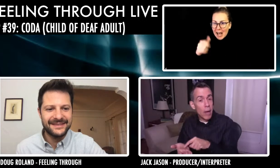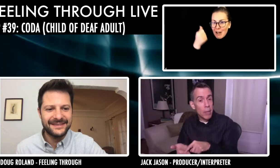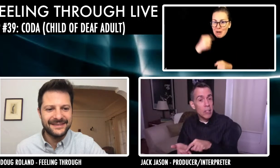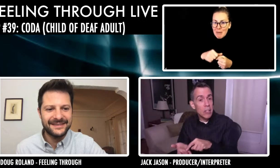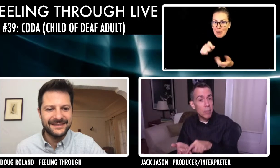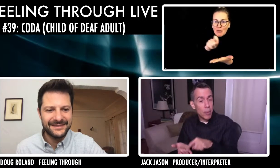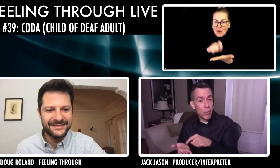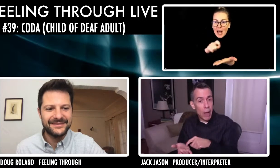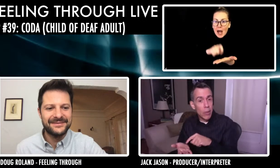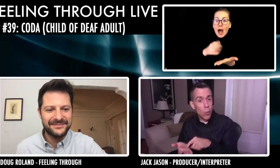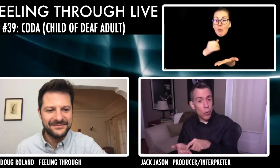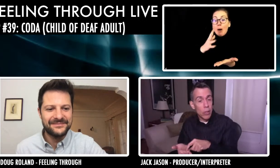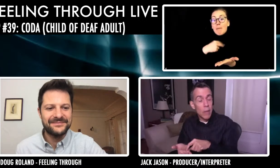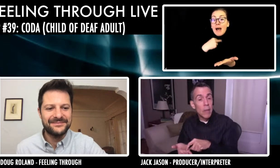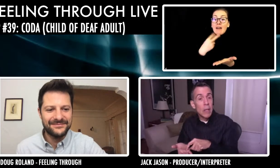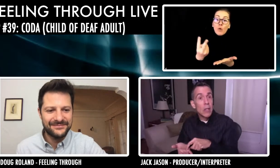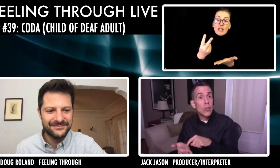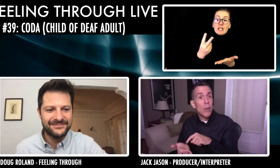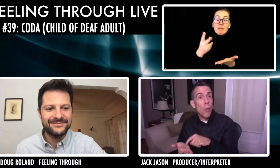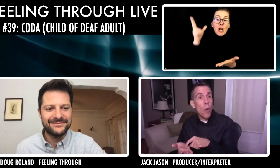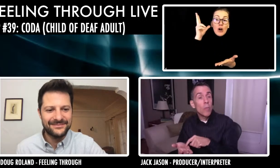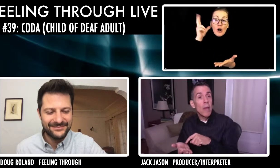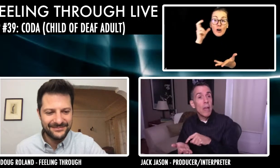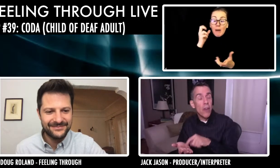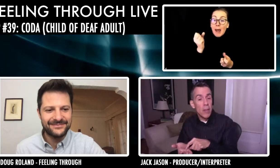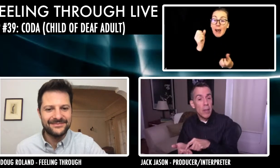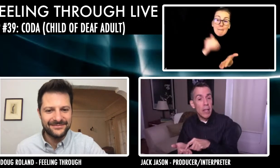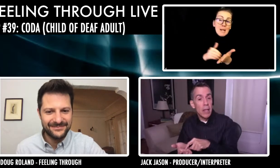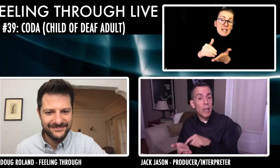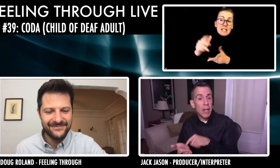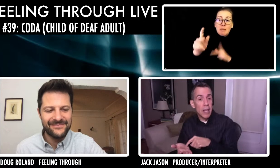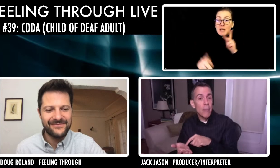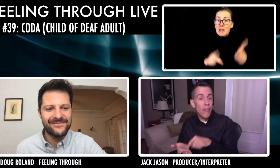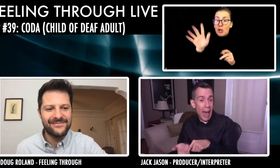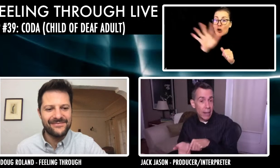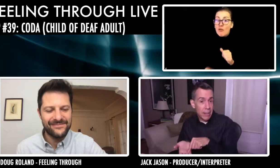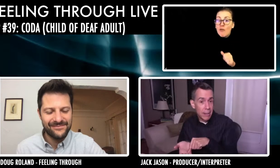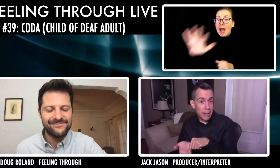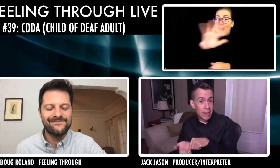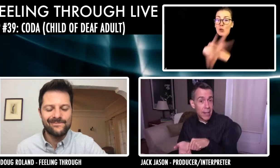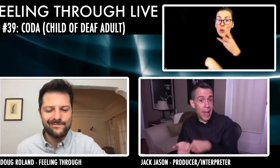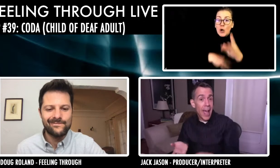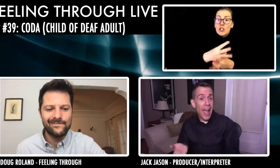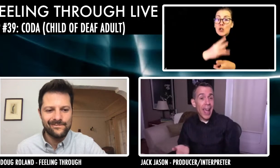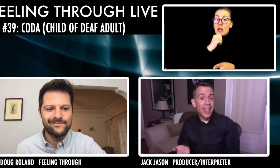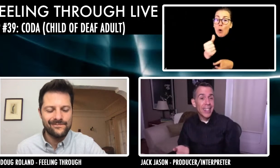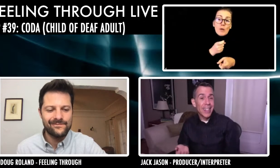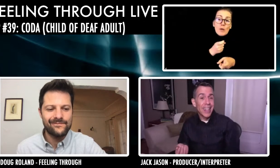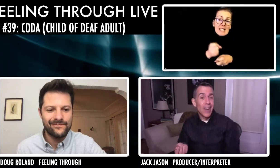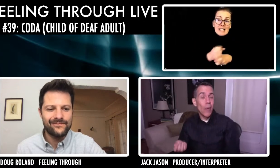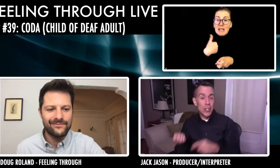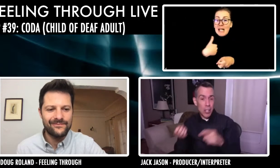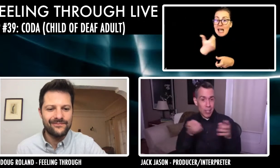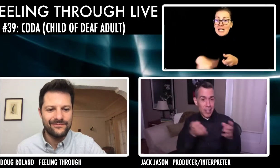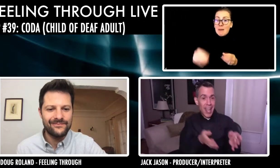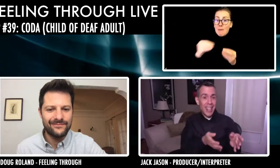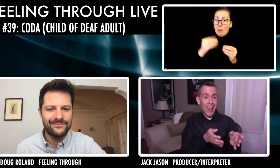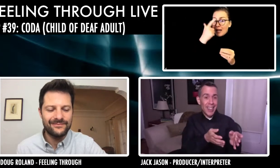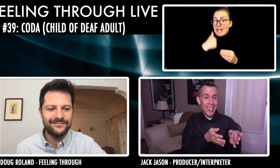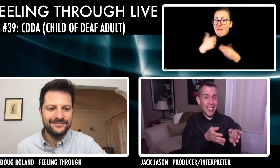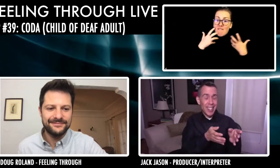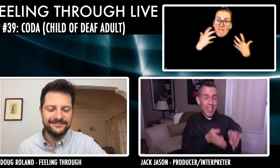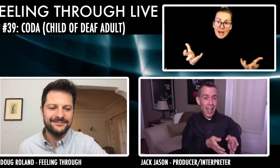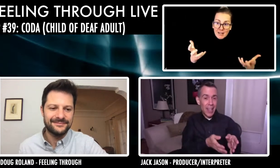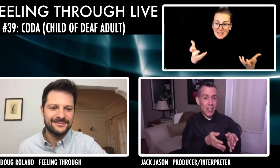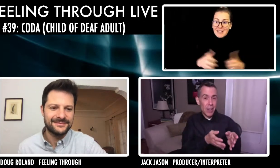to be heard by millions of people around the world. So they won't make fun of me because I'm fat. And when she was standing